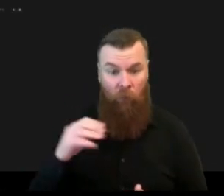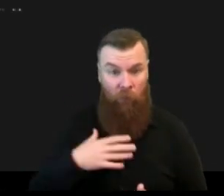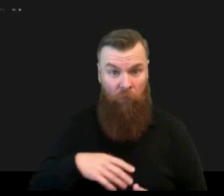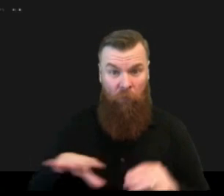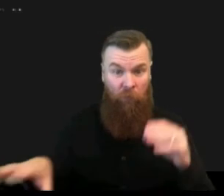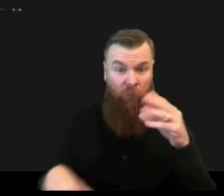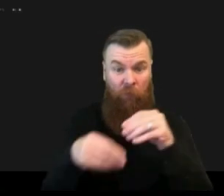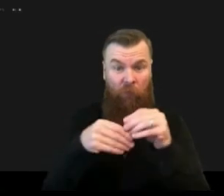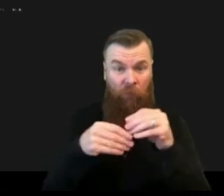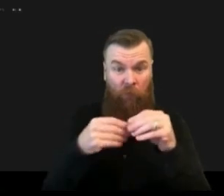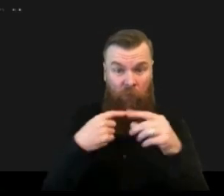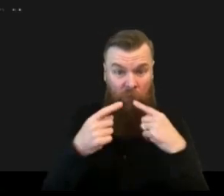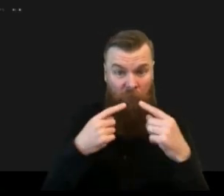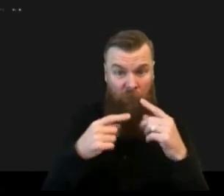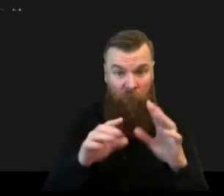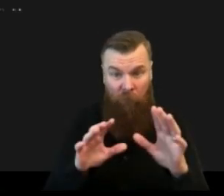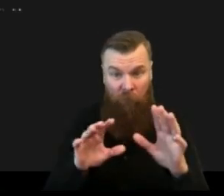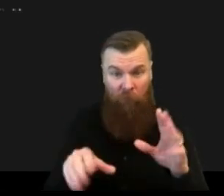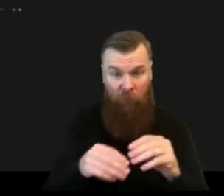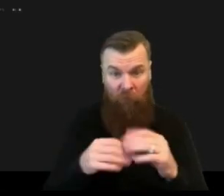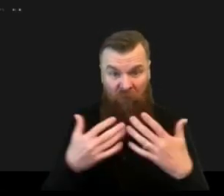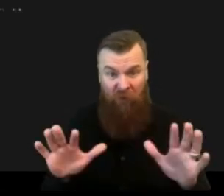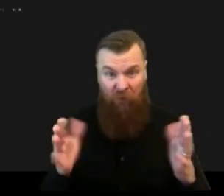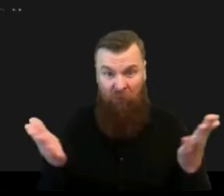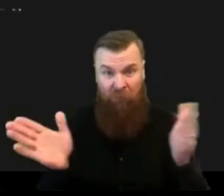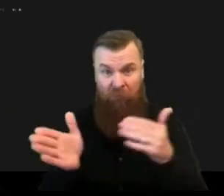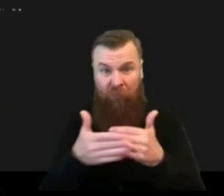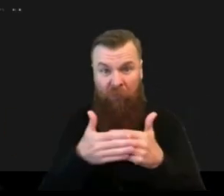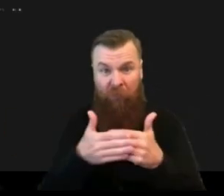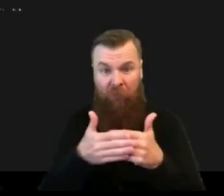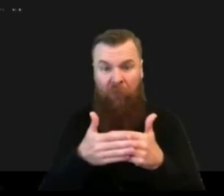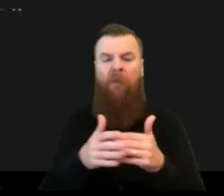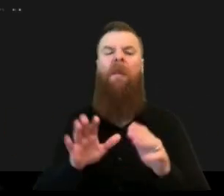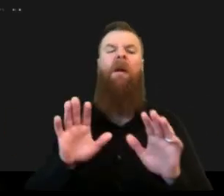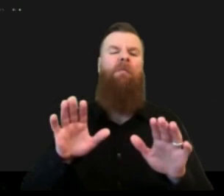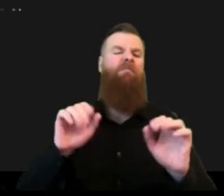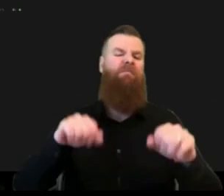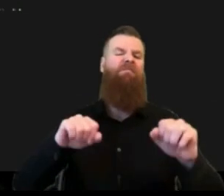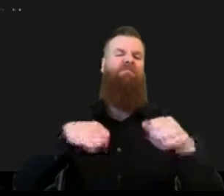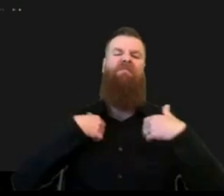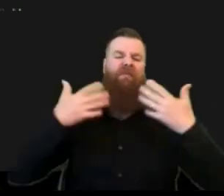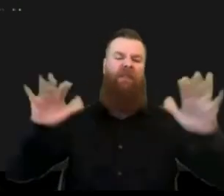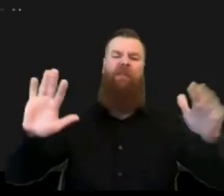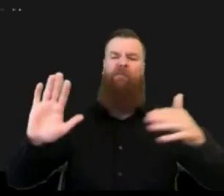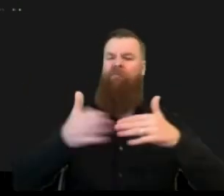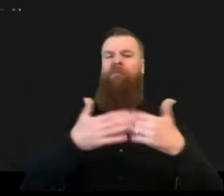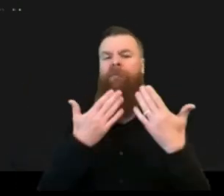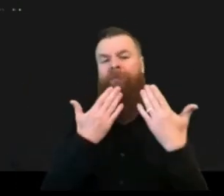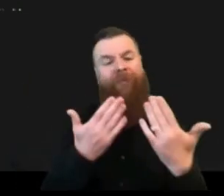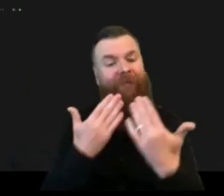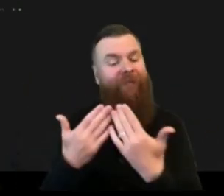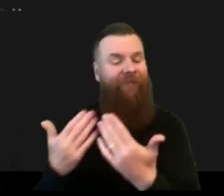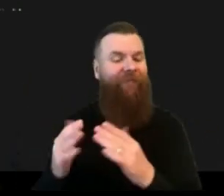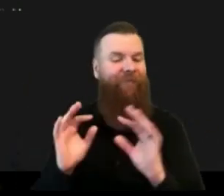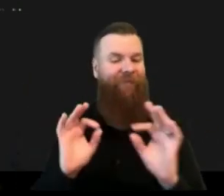i think not thank you very much to all the experts for the time and also to the participants for